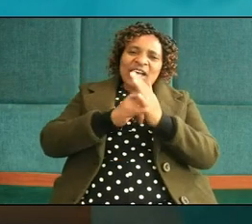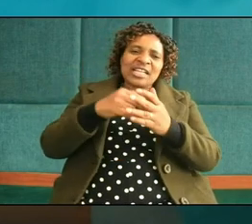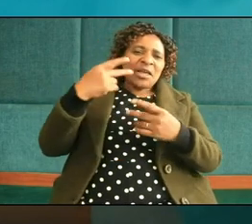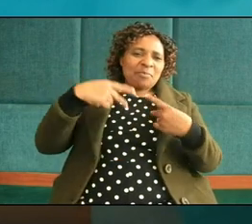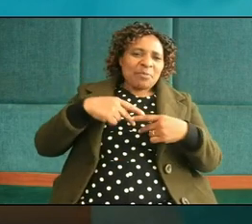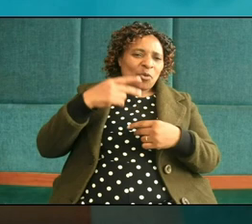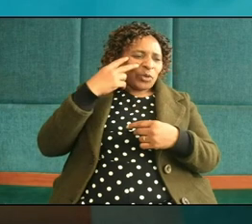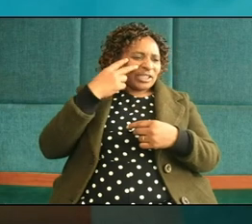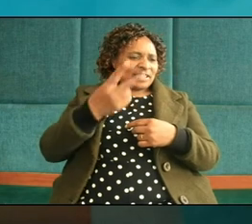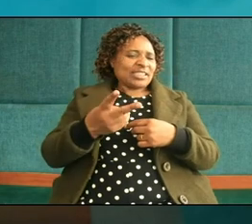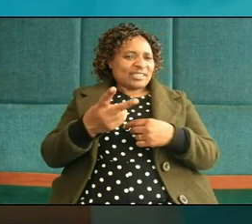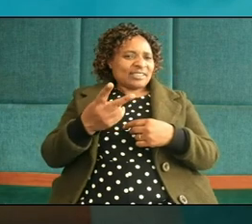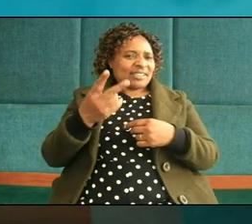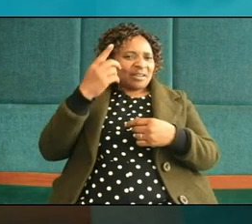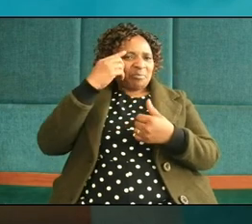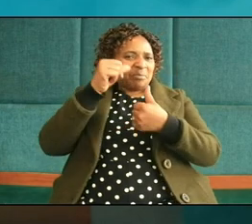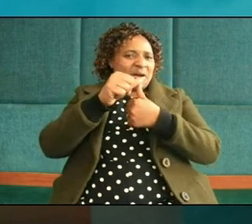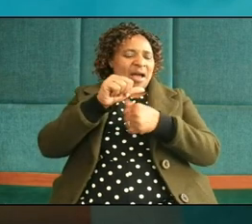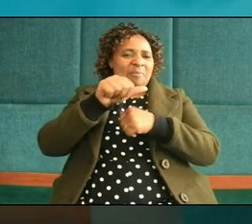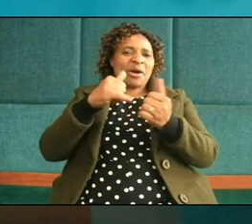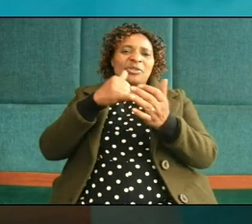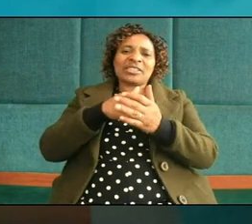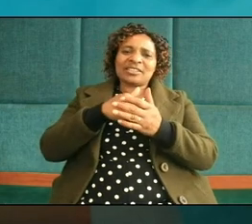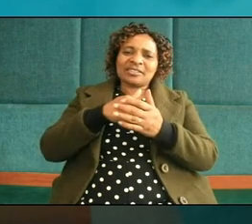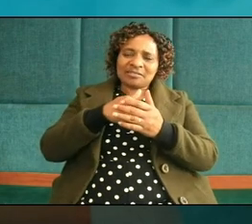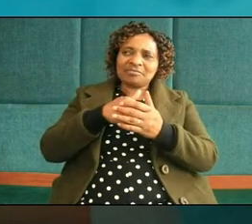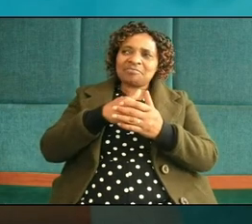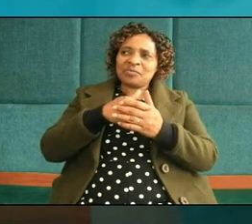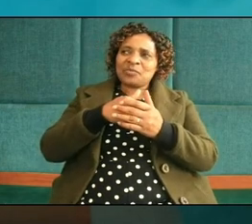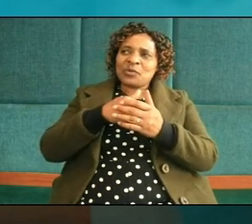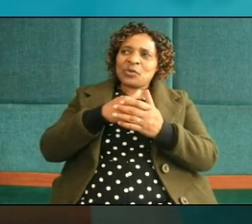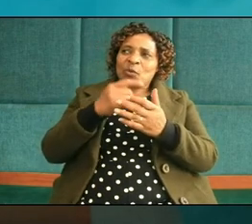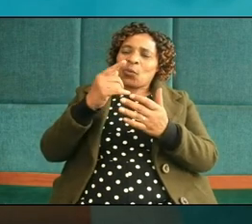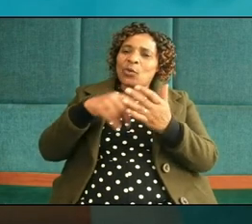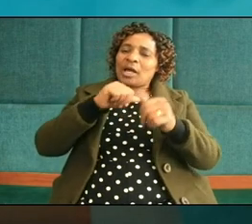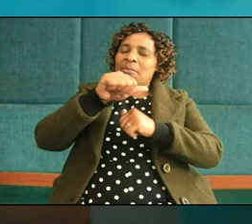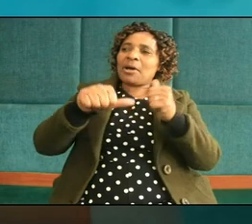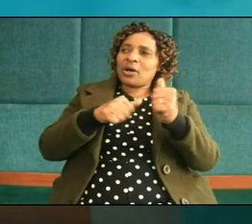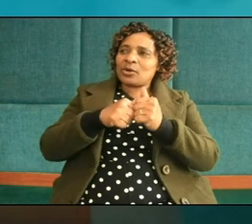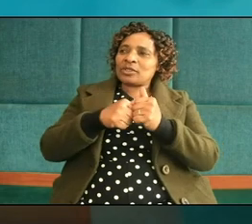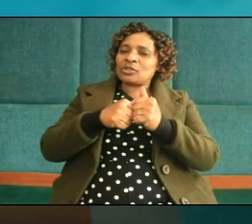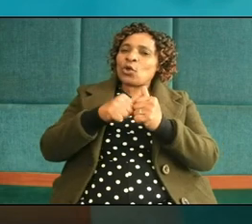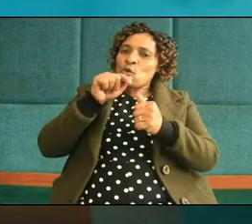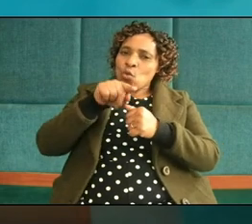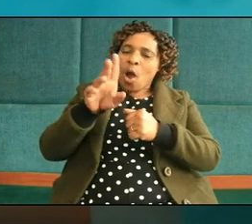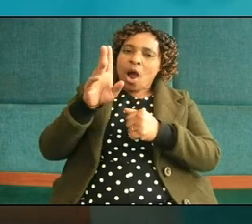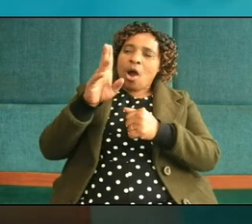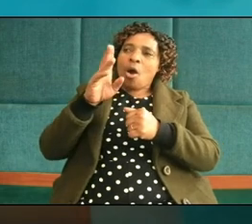about it what about your leadership you are working